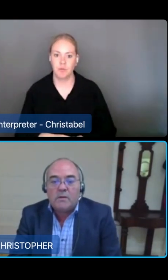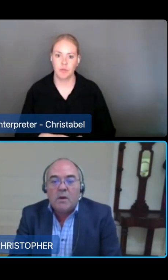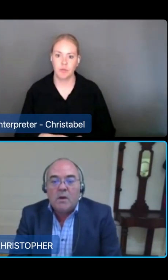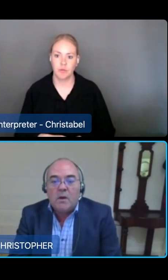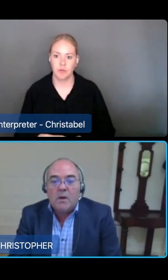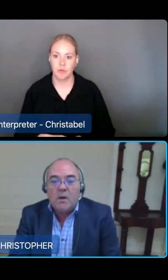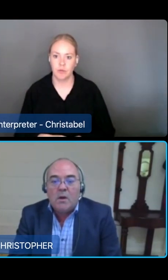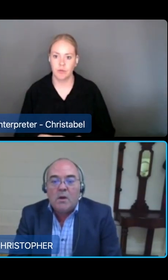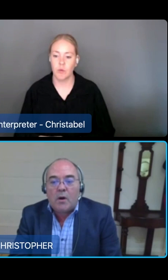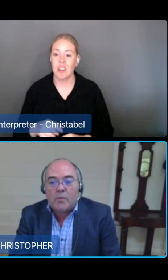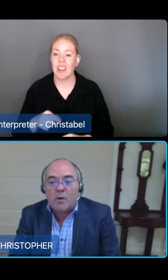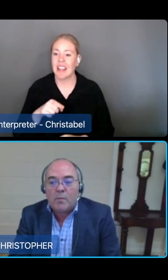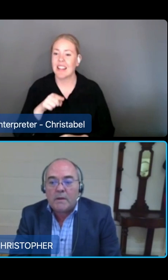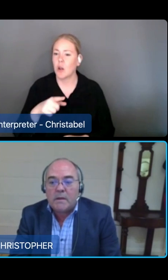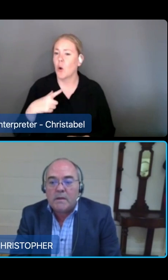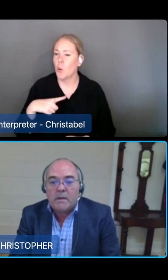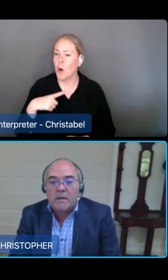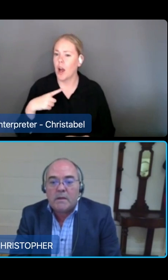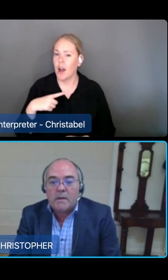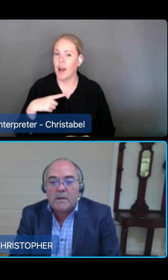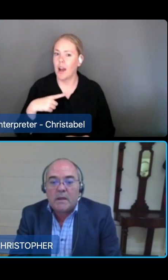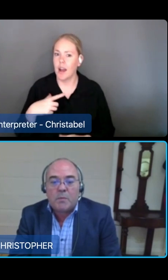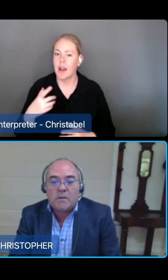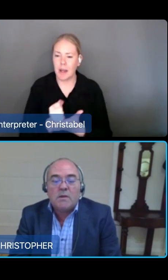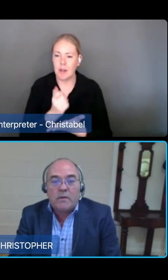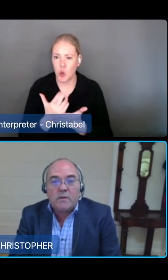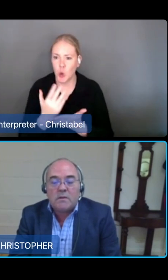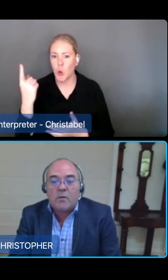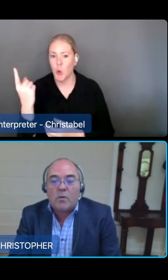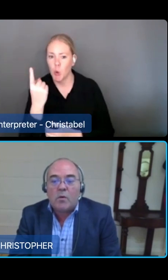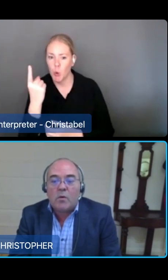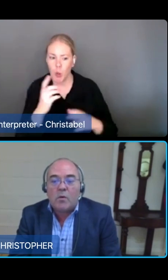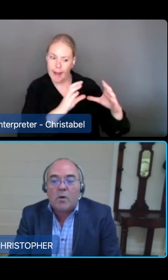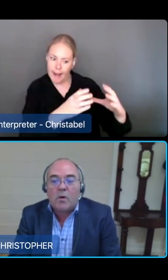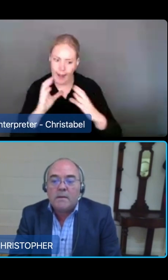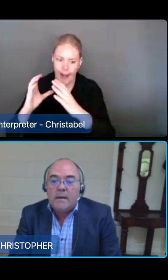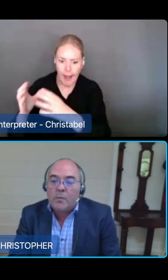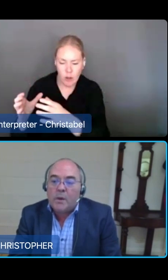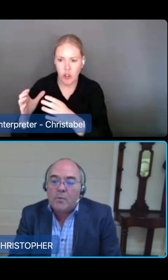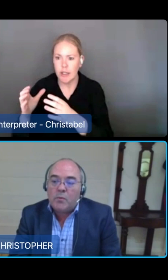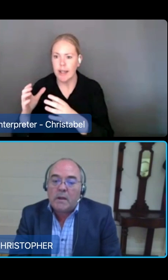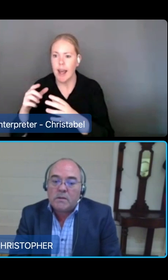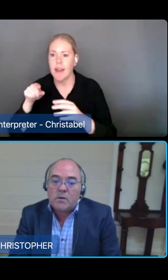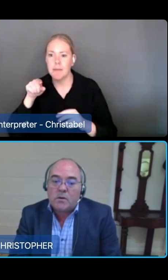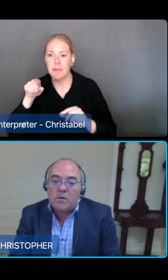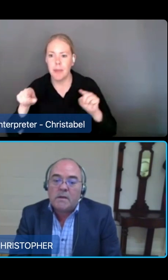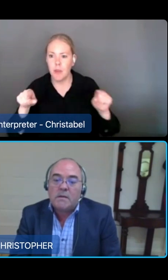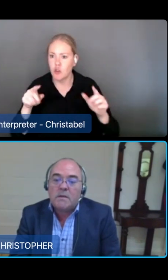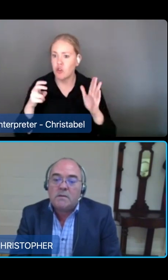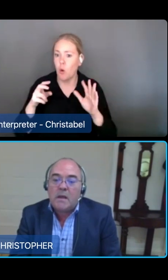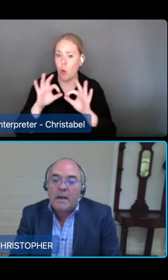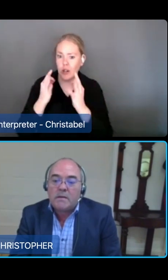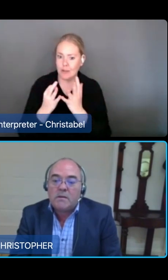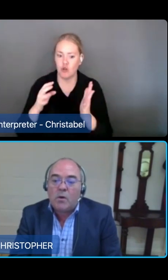categories will ensure older people with complex needs get the specialist services they required and that older people with less complex